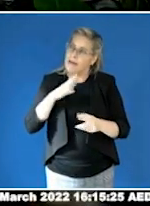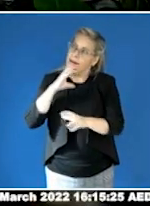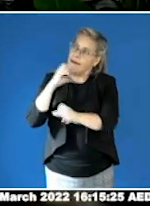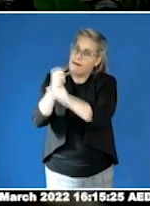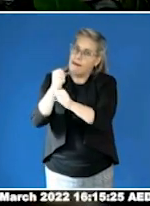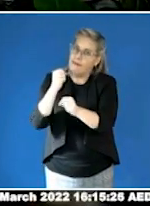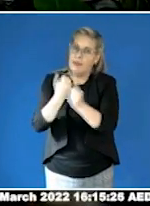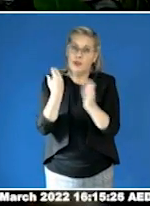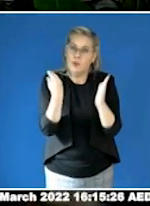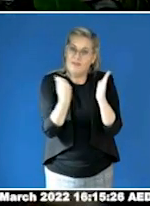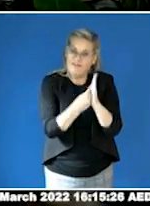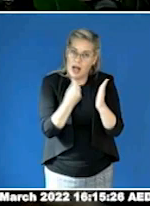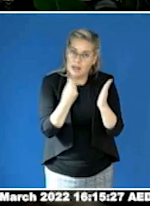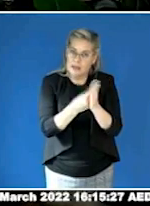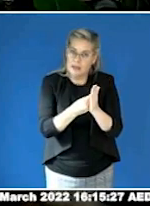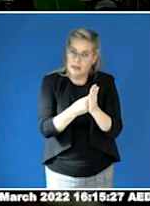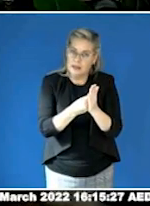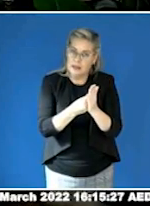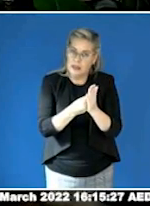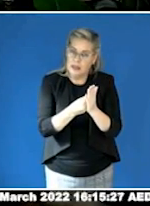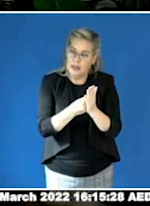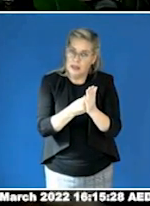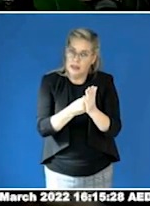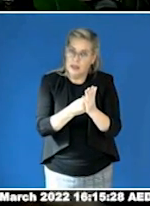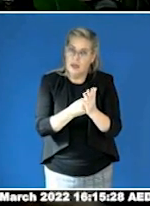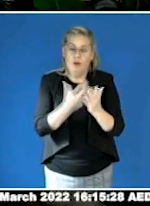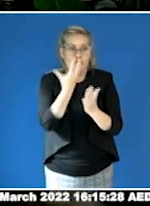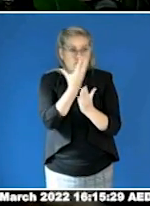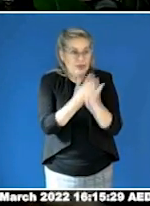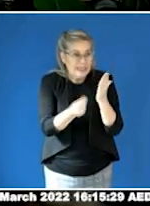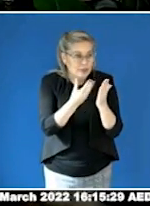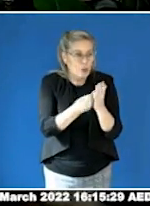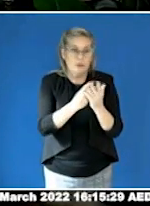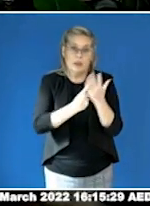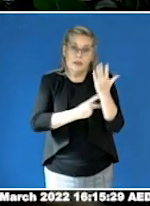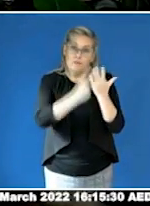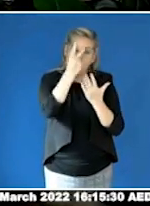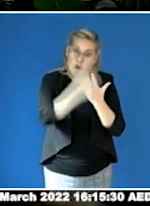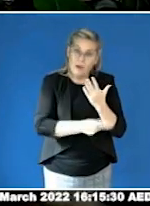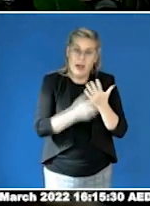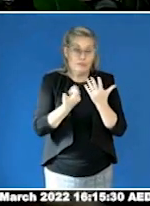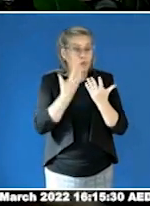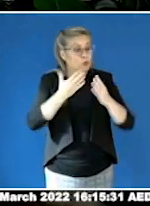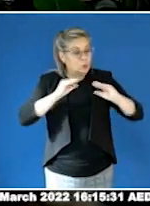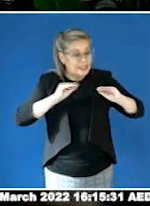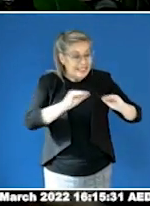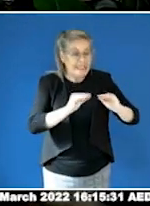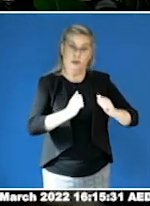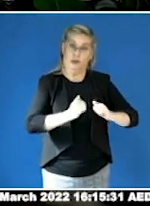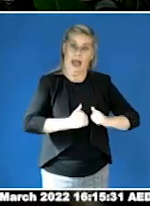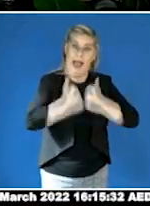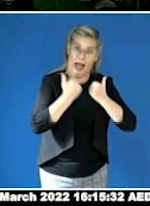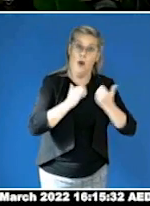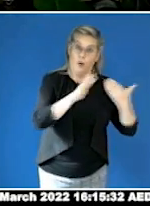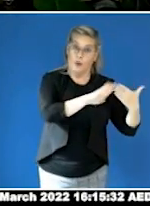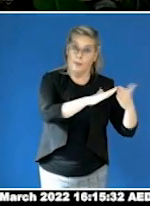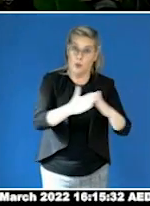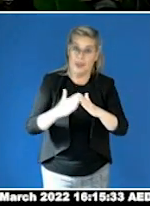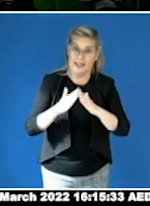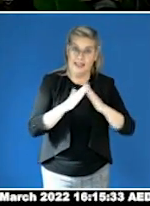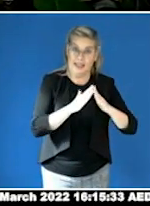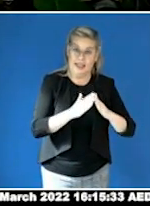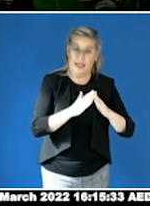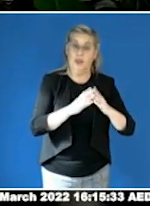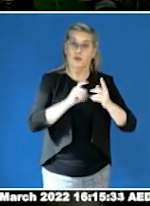preventative education programs and resources for our community, specifically as a protective measure